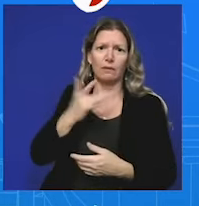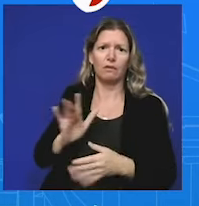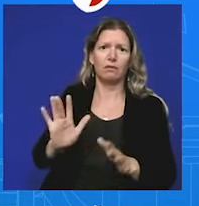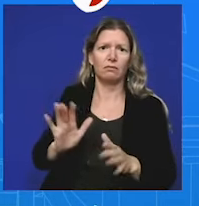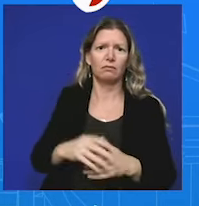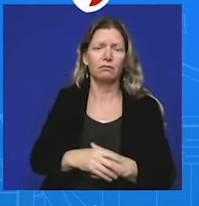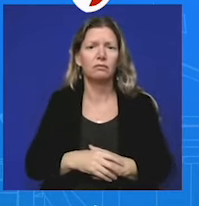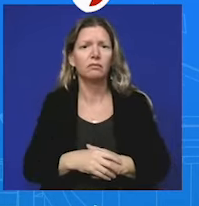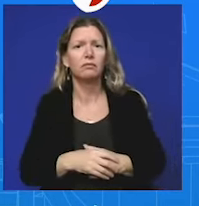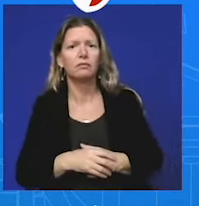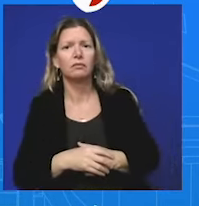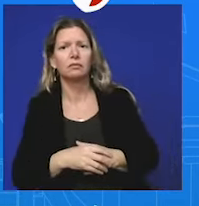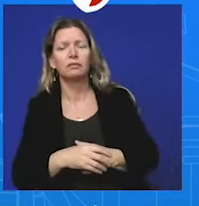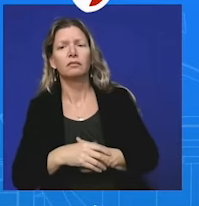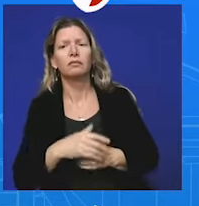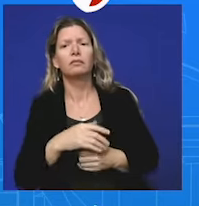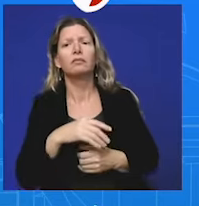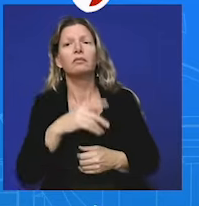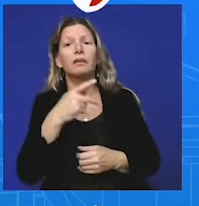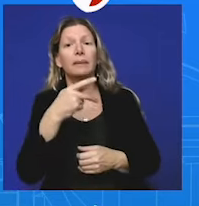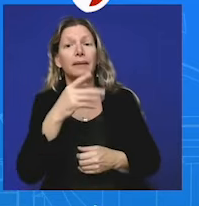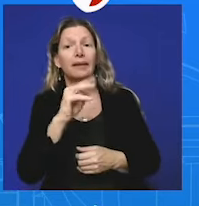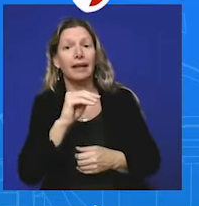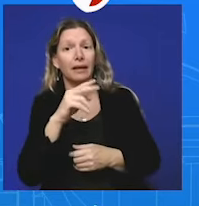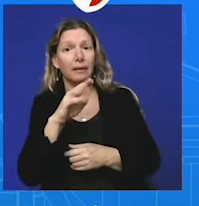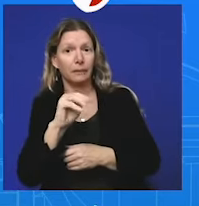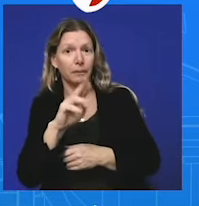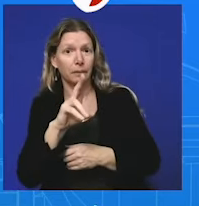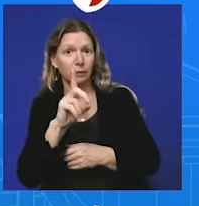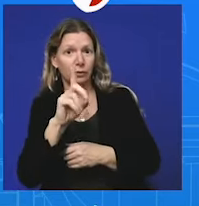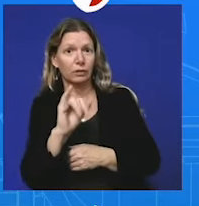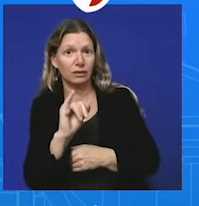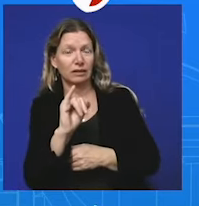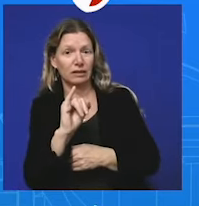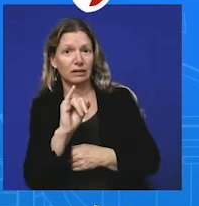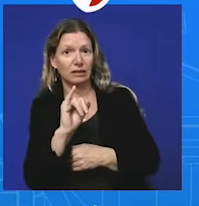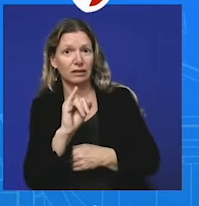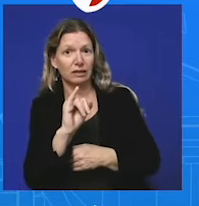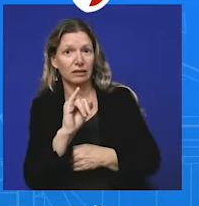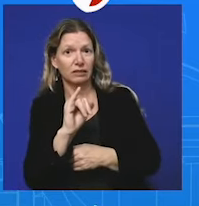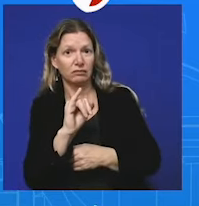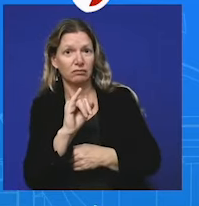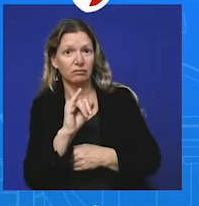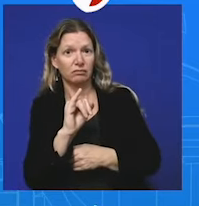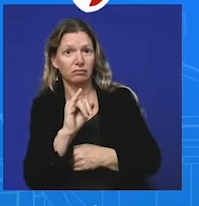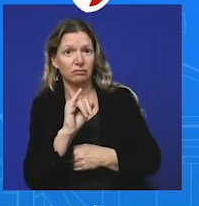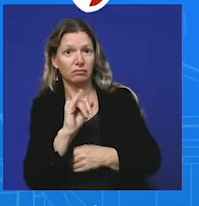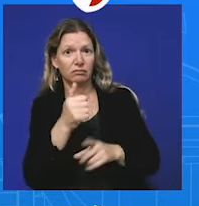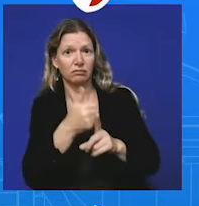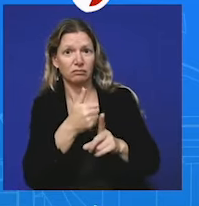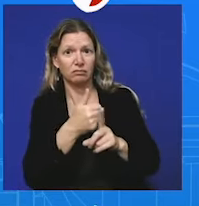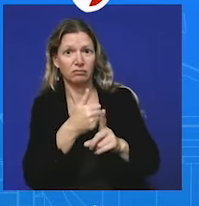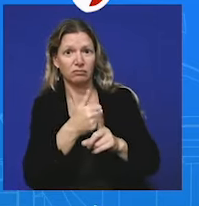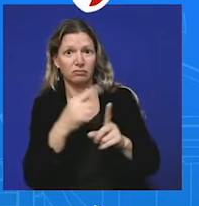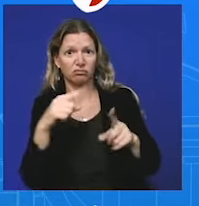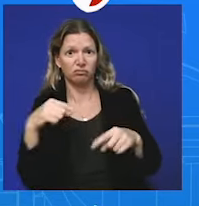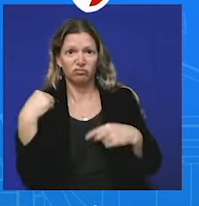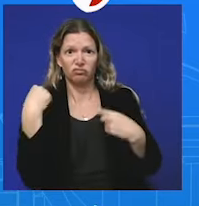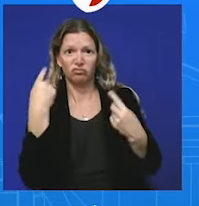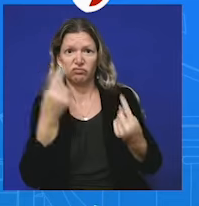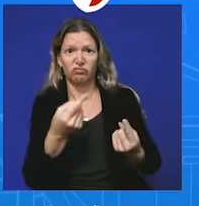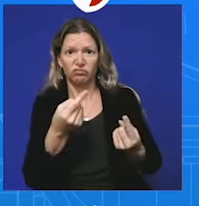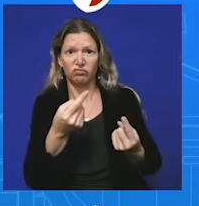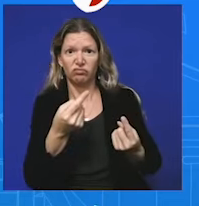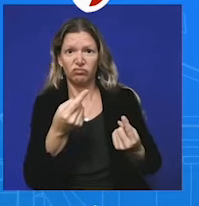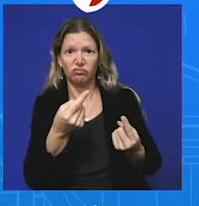from the people of India. How do you see India-U.S. for the 10 years of his government? How do I see, I'm sorry? How do you see India